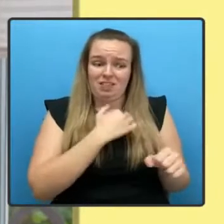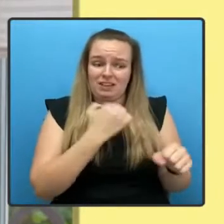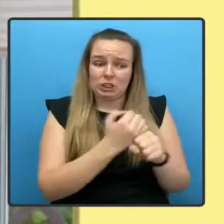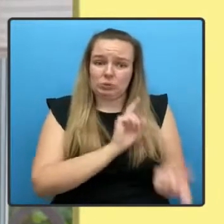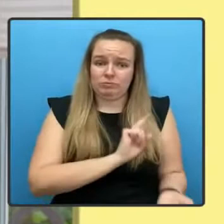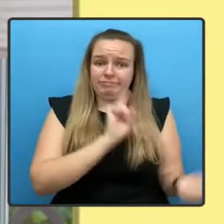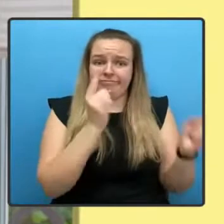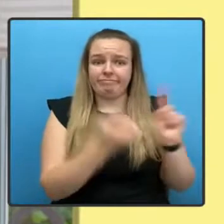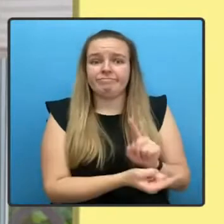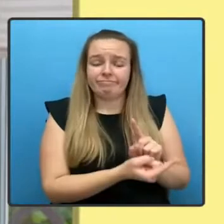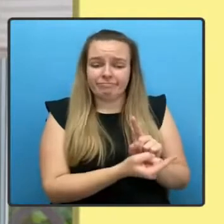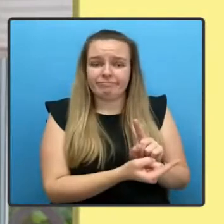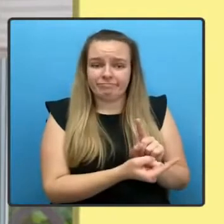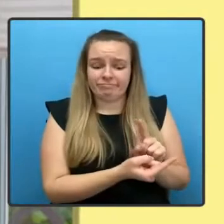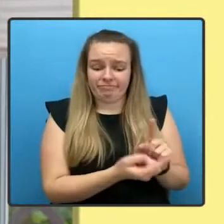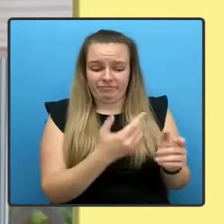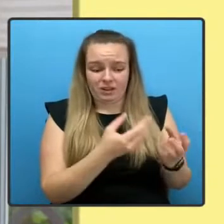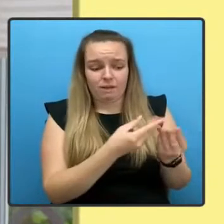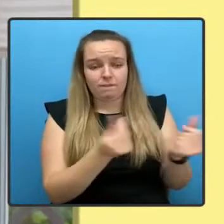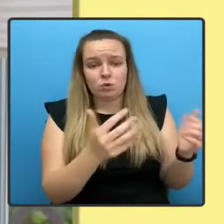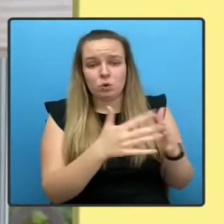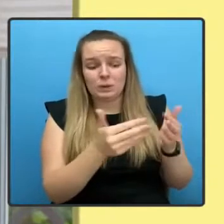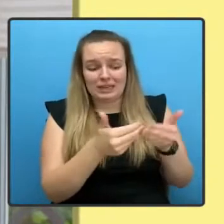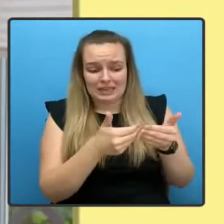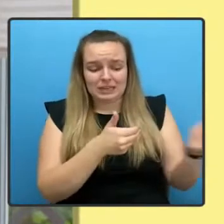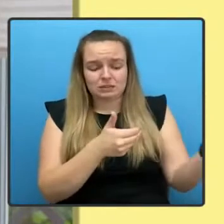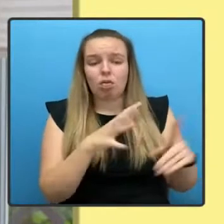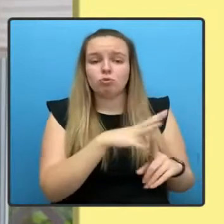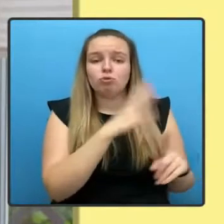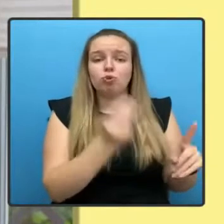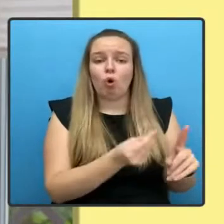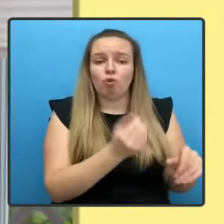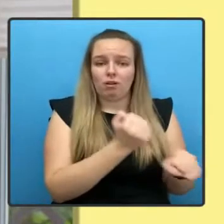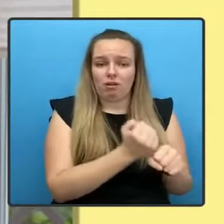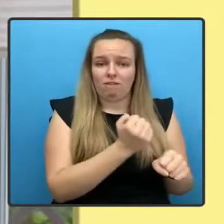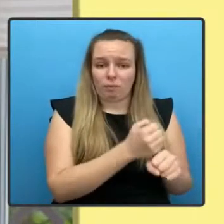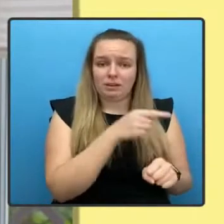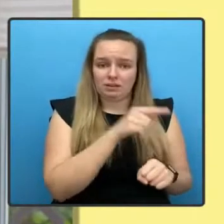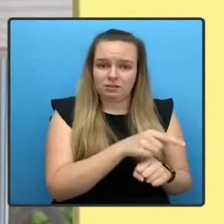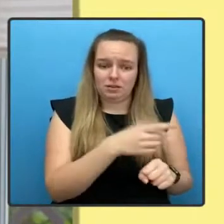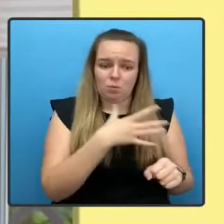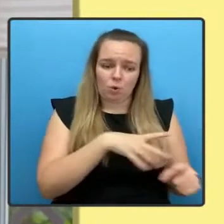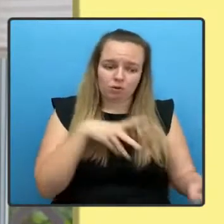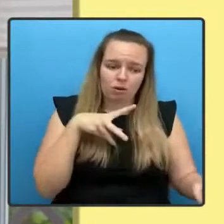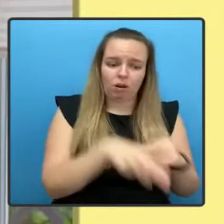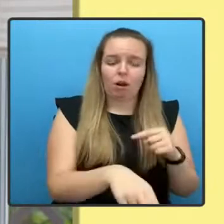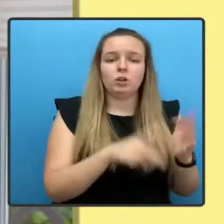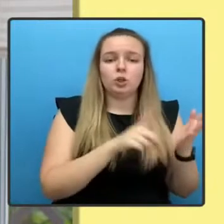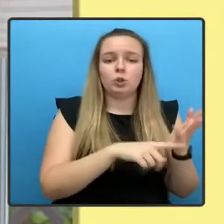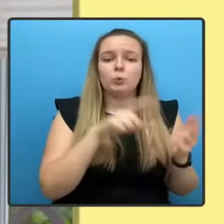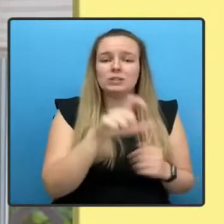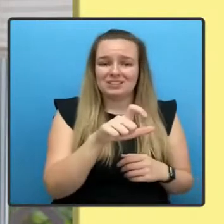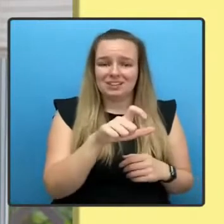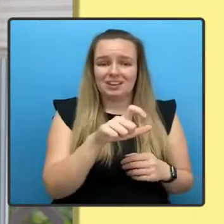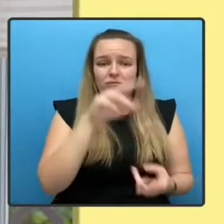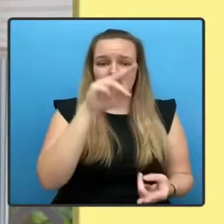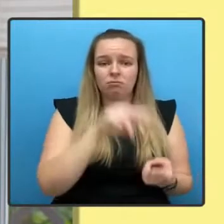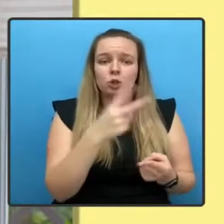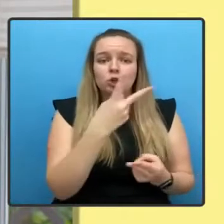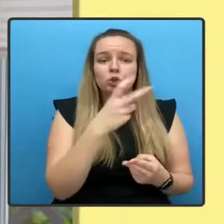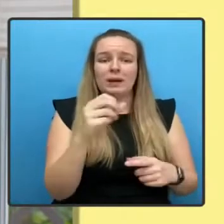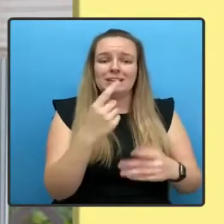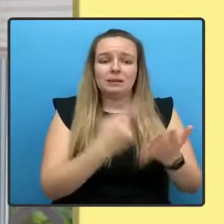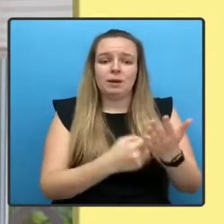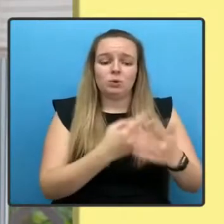few weeks time, the Tories intend to cut universal credit by £20 per week. This will